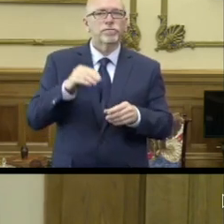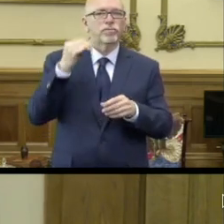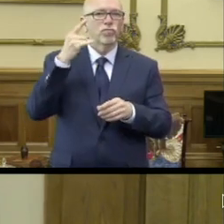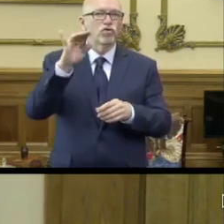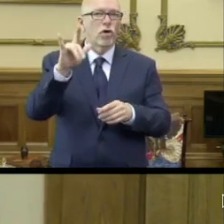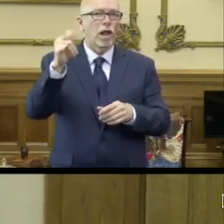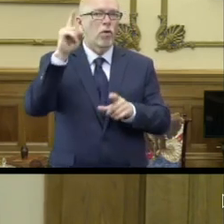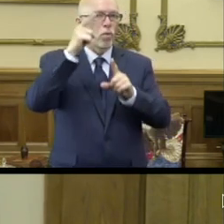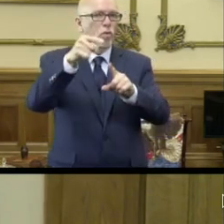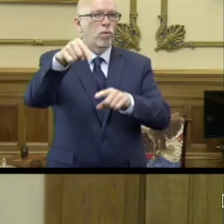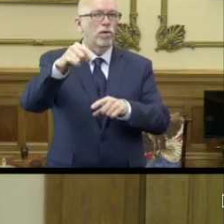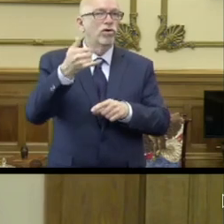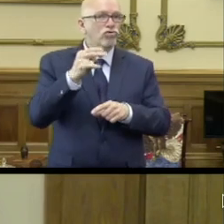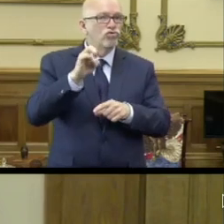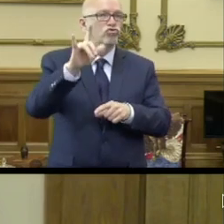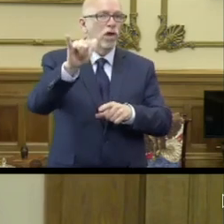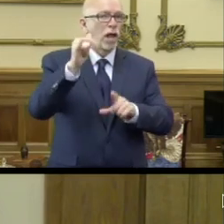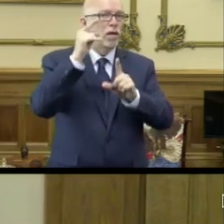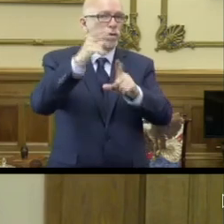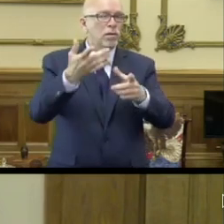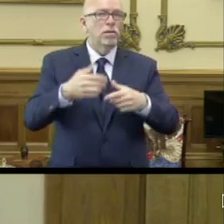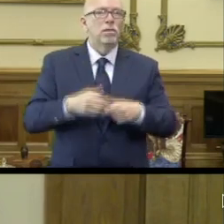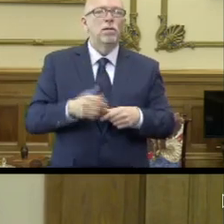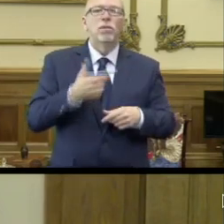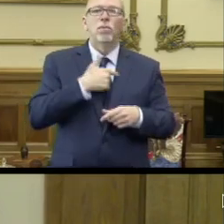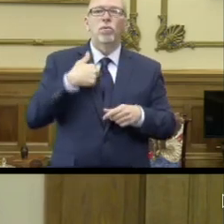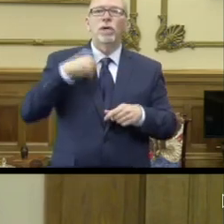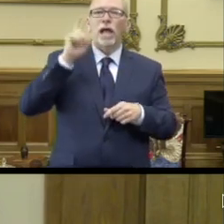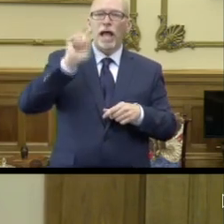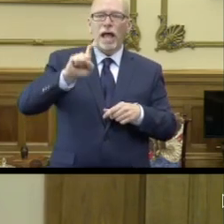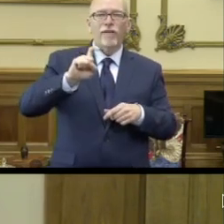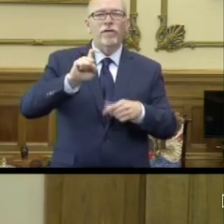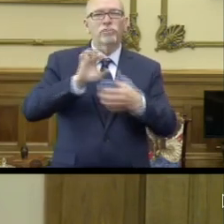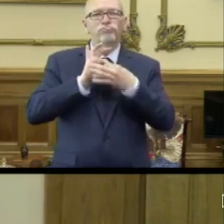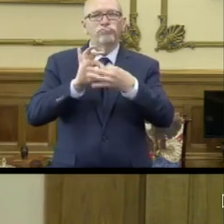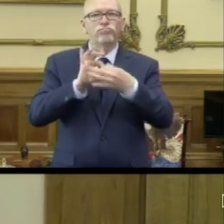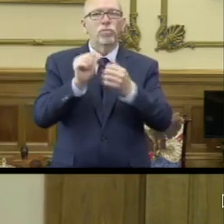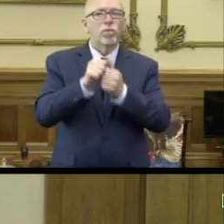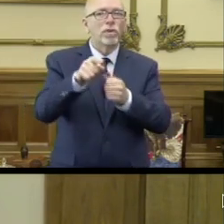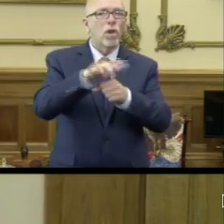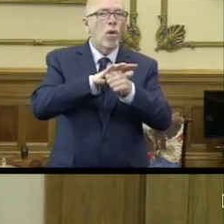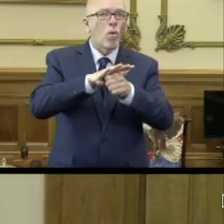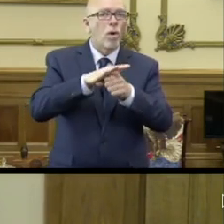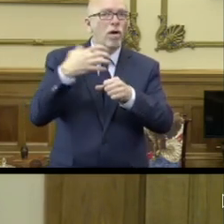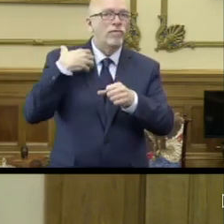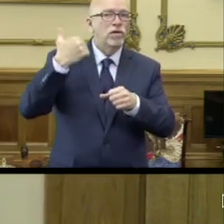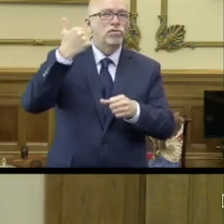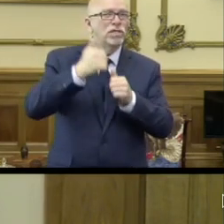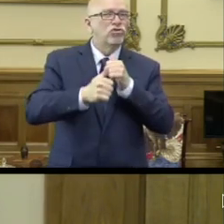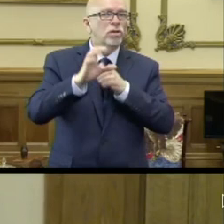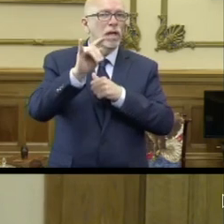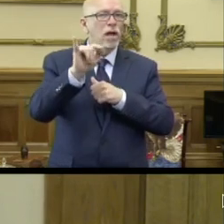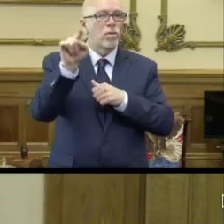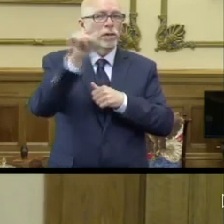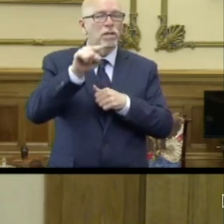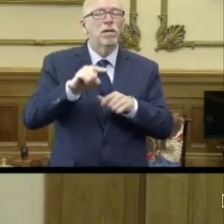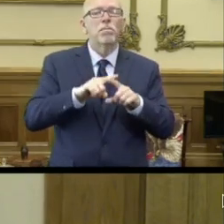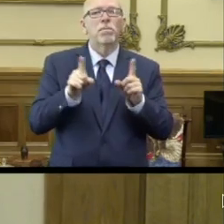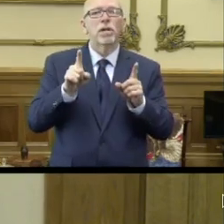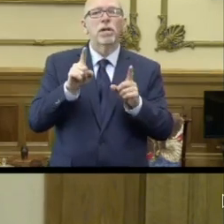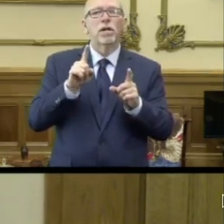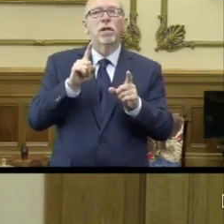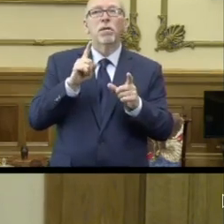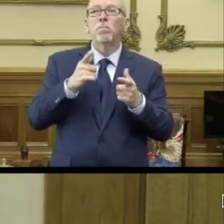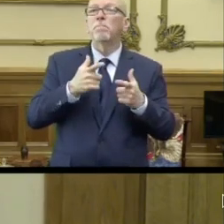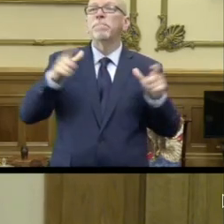July and in June next month. And we'll have to partner, obviously, with our local officials, county by county. But the brunt